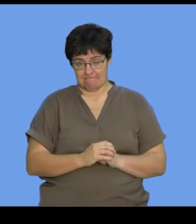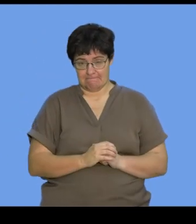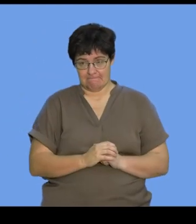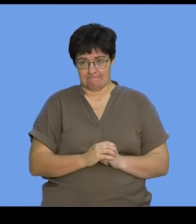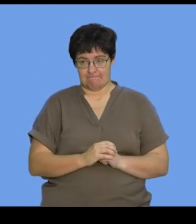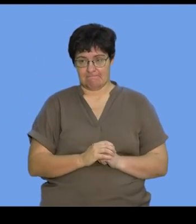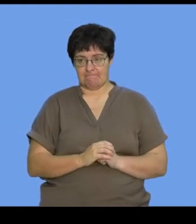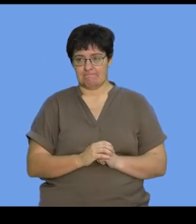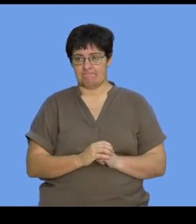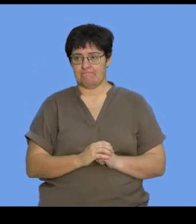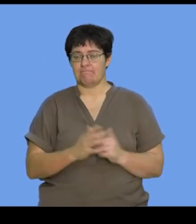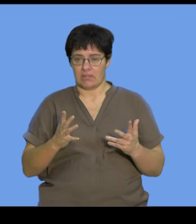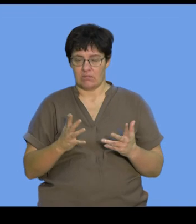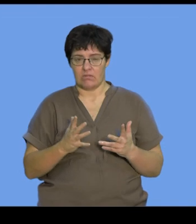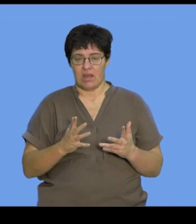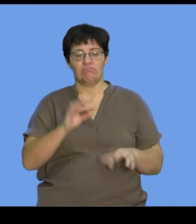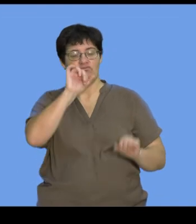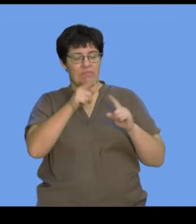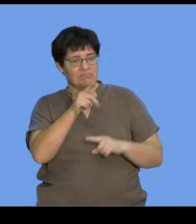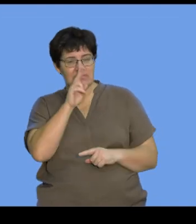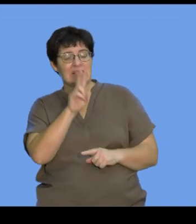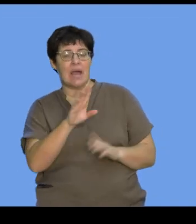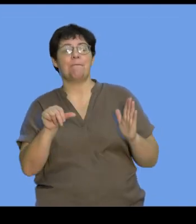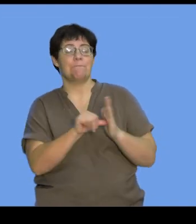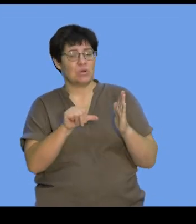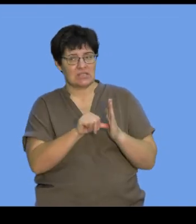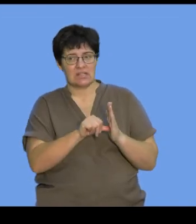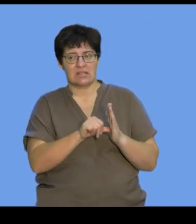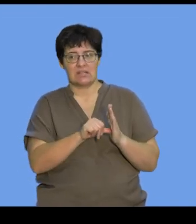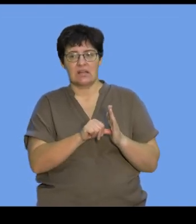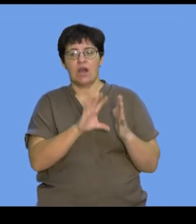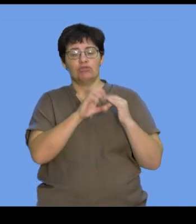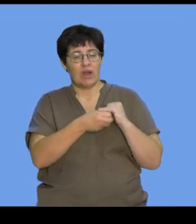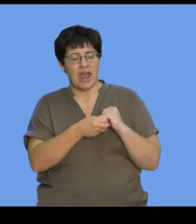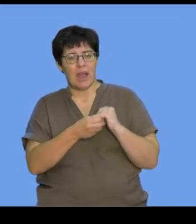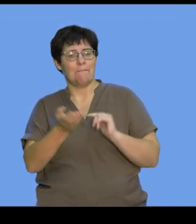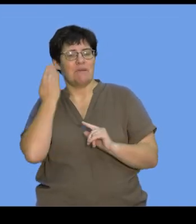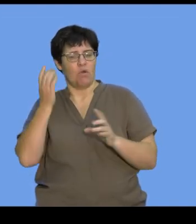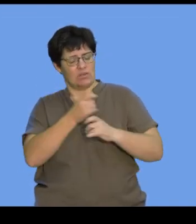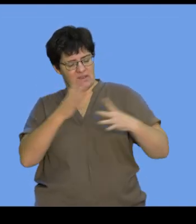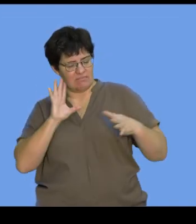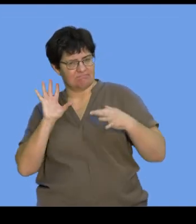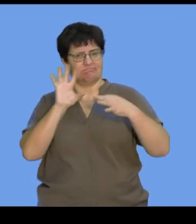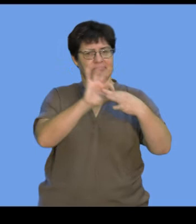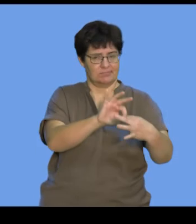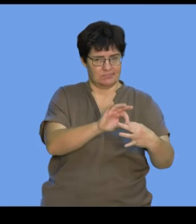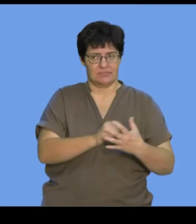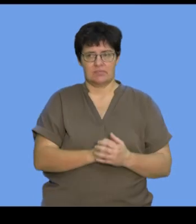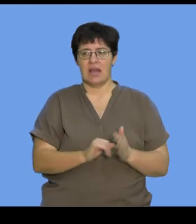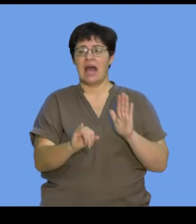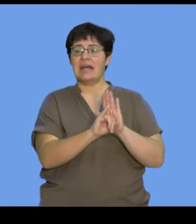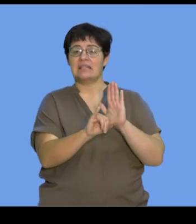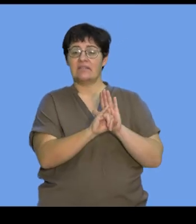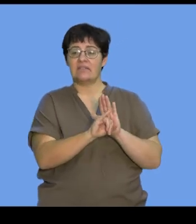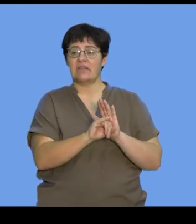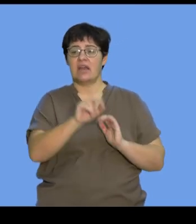And so, guys, as we wrap this section up, it's important that we try and link back to where we started. Identify